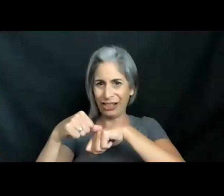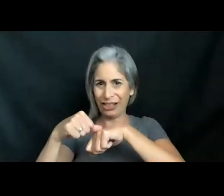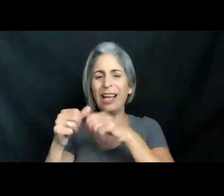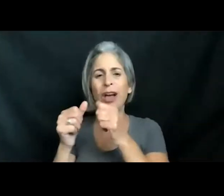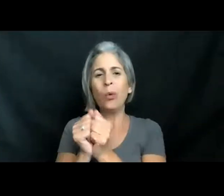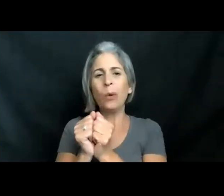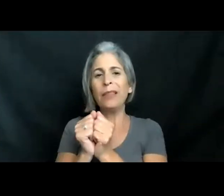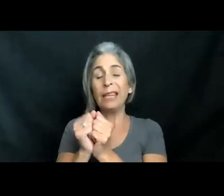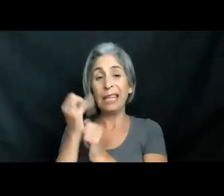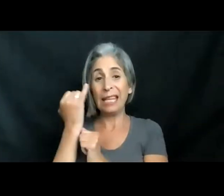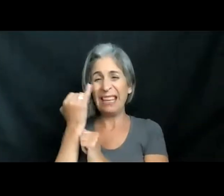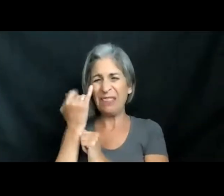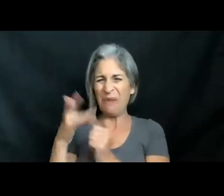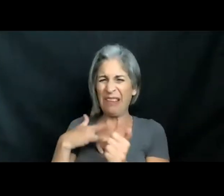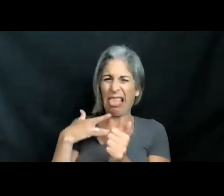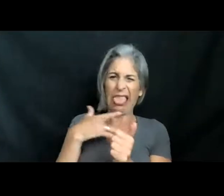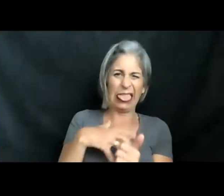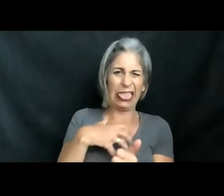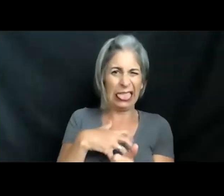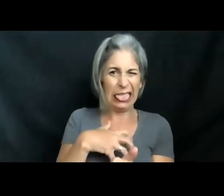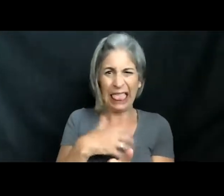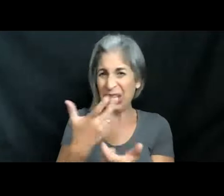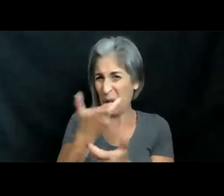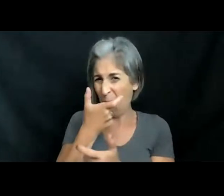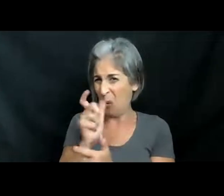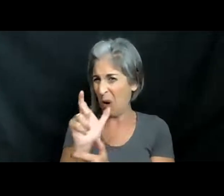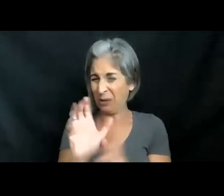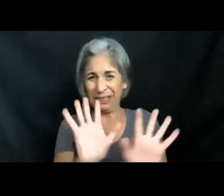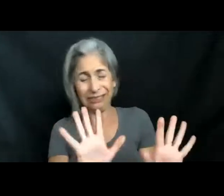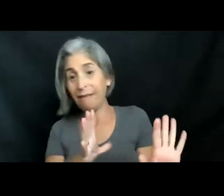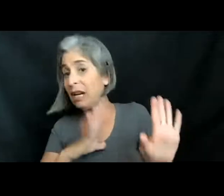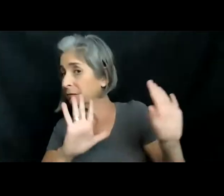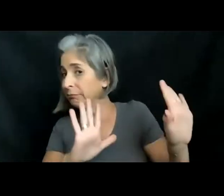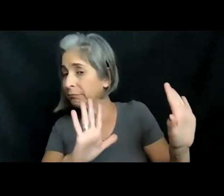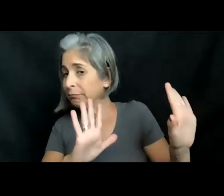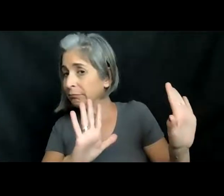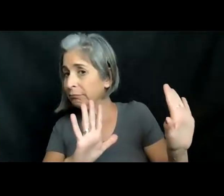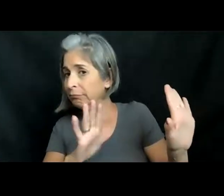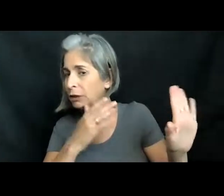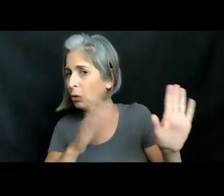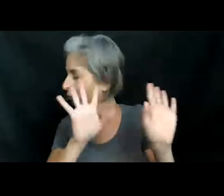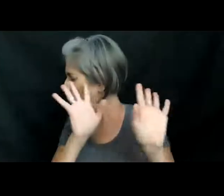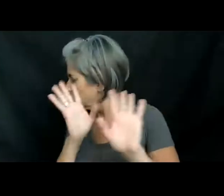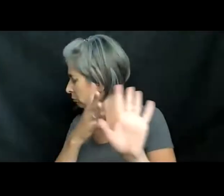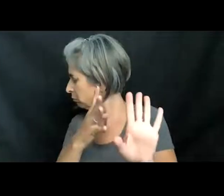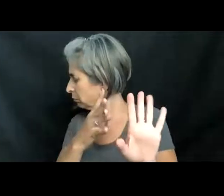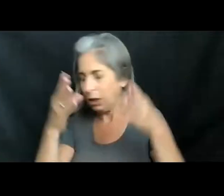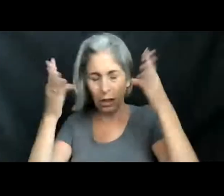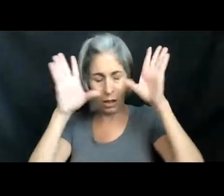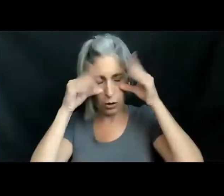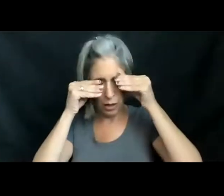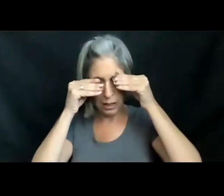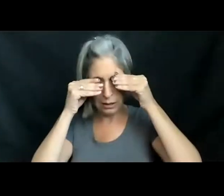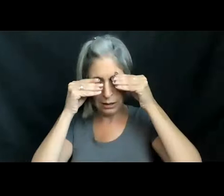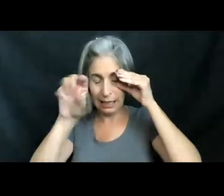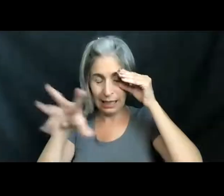if you are squeamish, if you don't like watching this sort of stuff, totally fine. Please just turn away, close your eyes, turn off